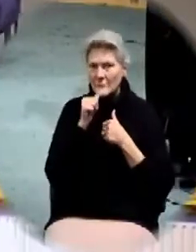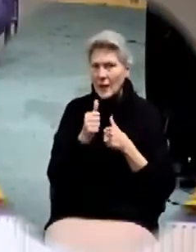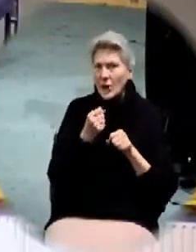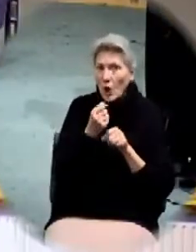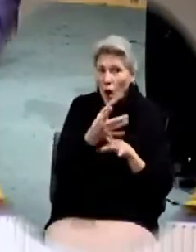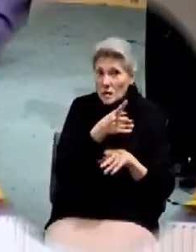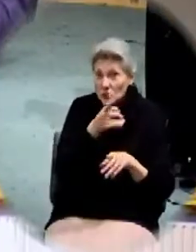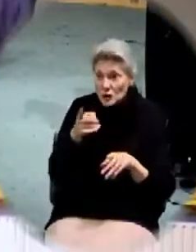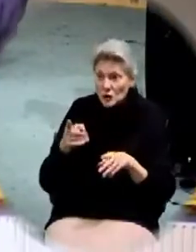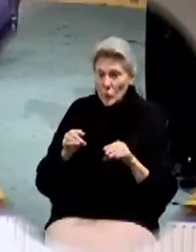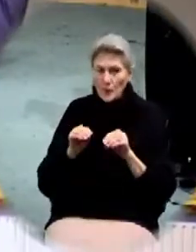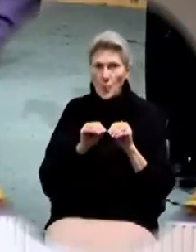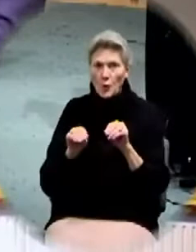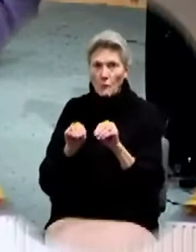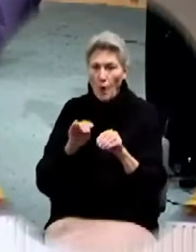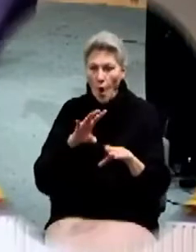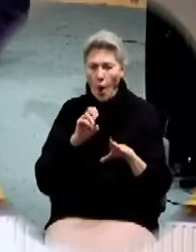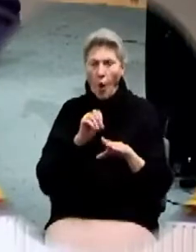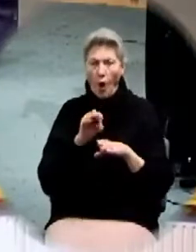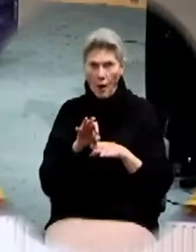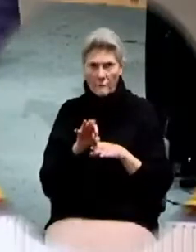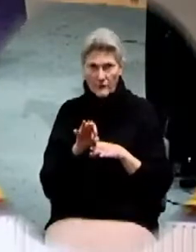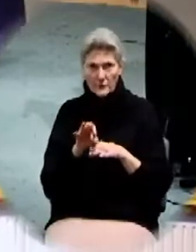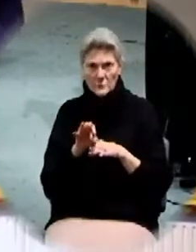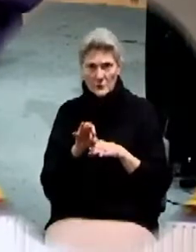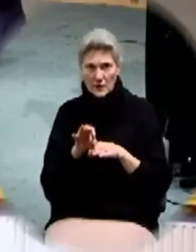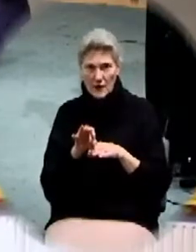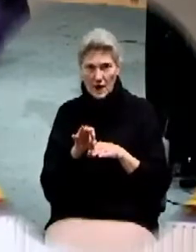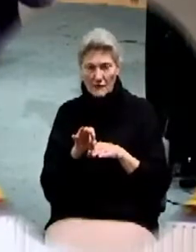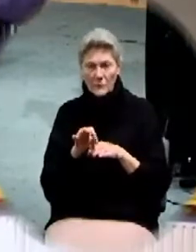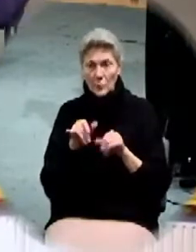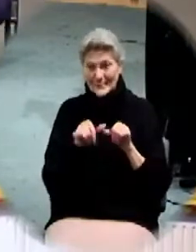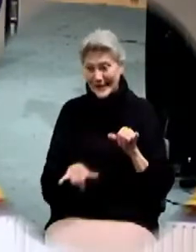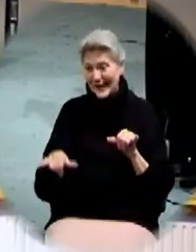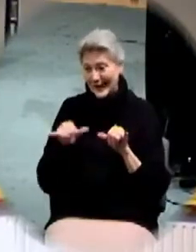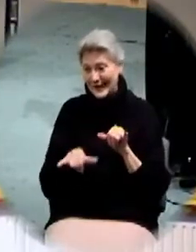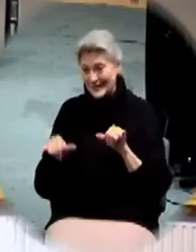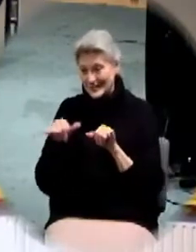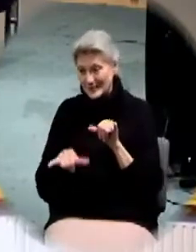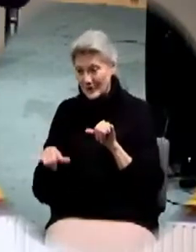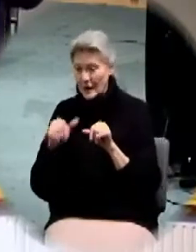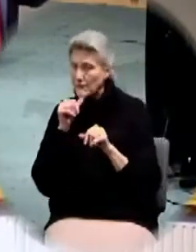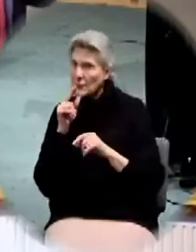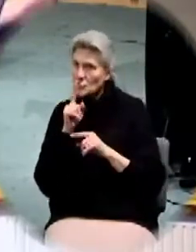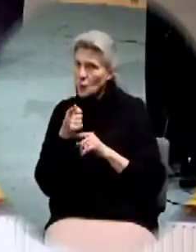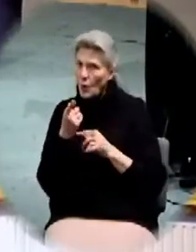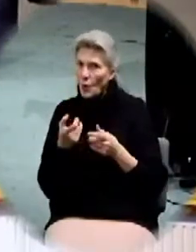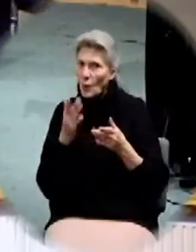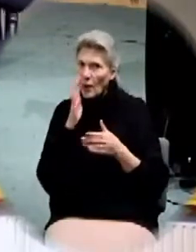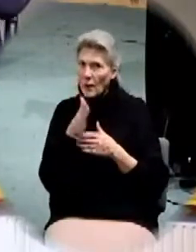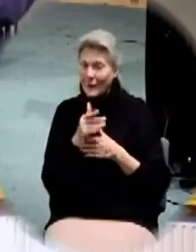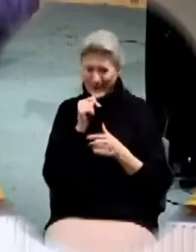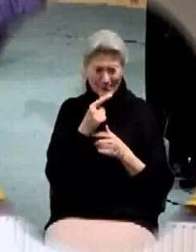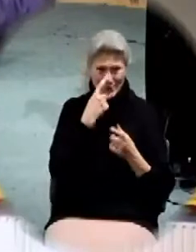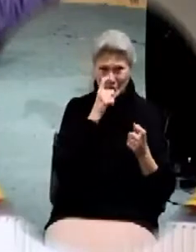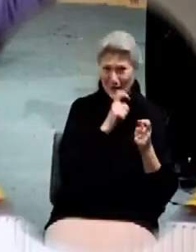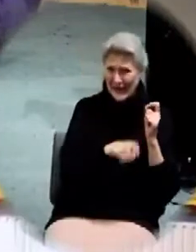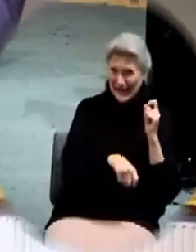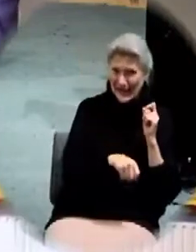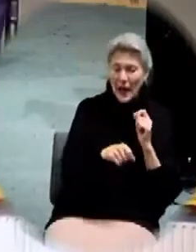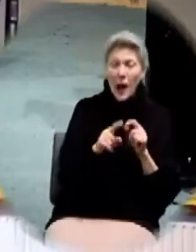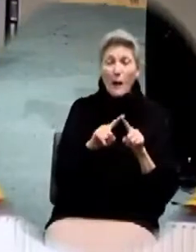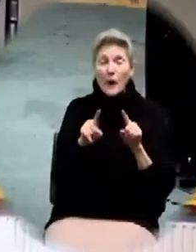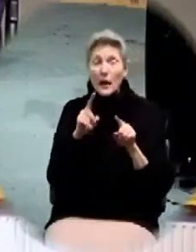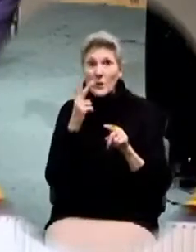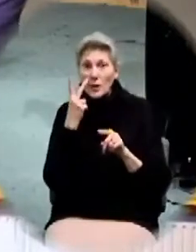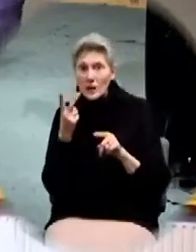caused you to move off a dead center, I'm not sure what will. I'm not trying to be mean or nasty. I'm saying,